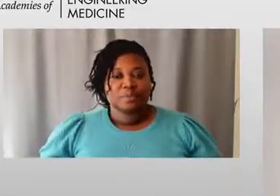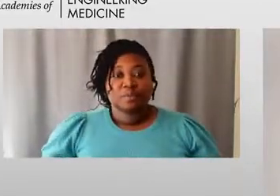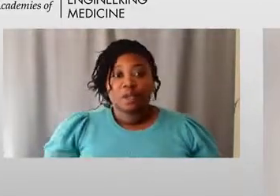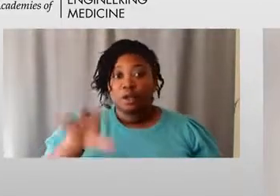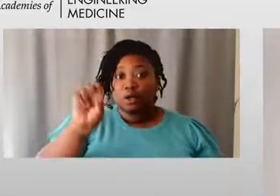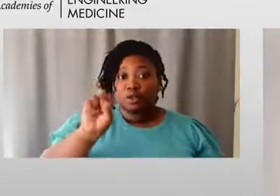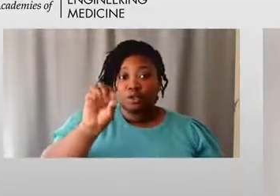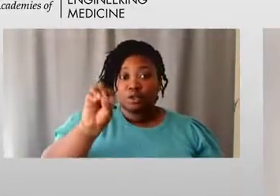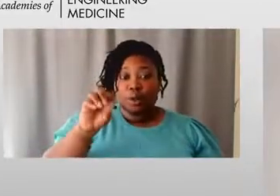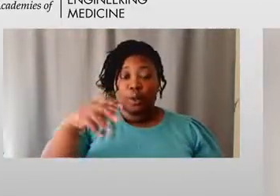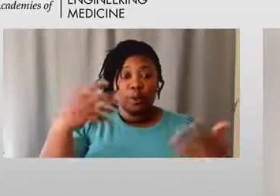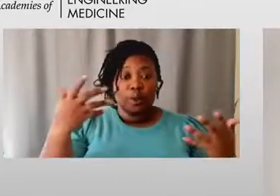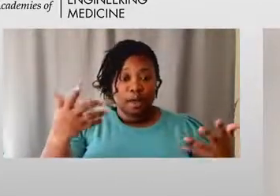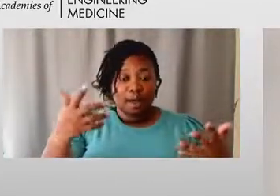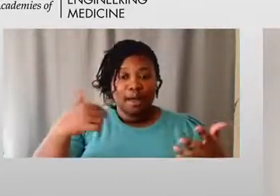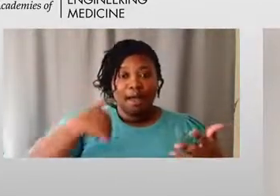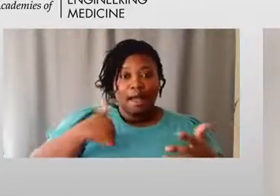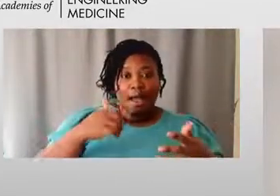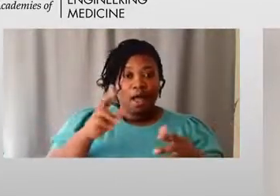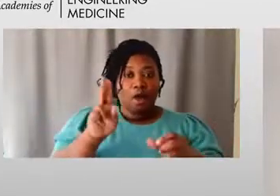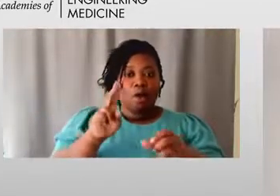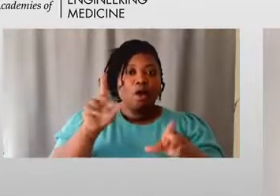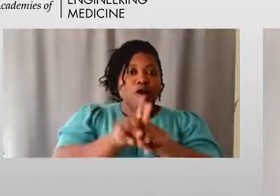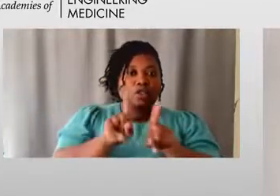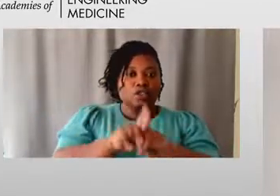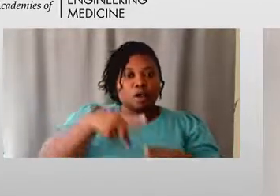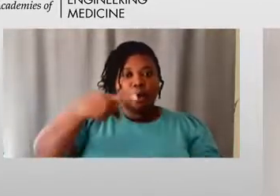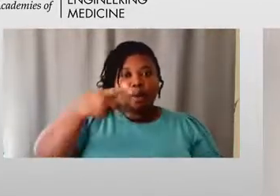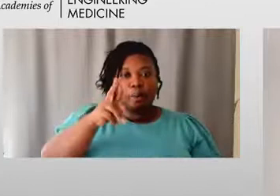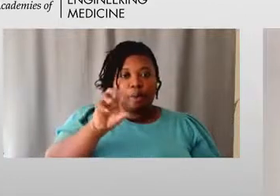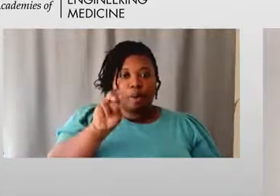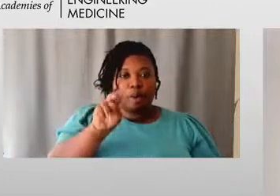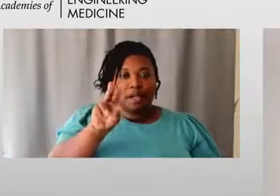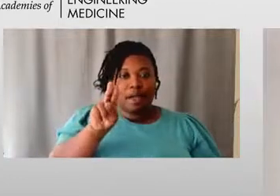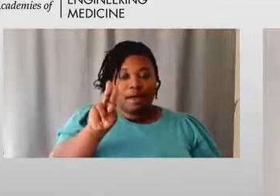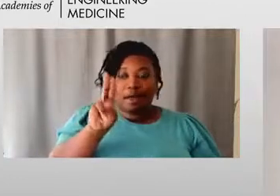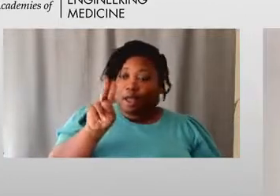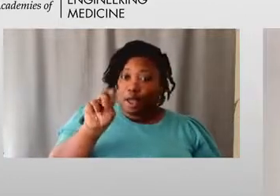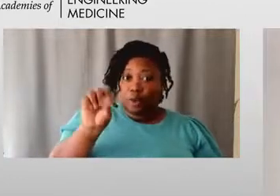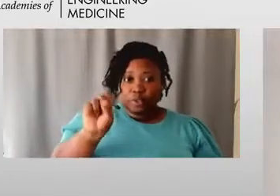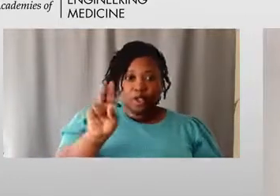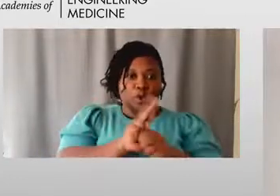And I use the pronouns he or him or his.